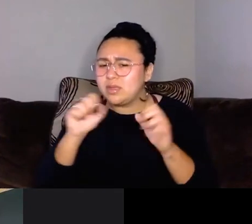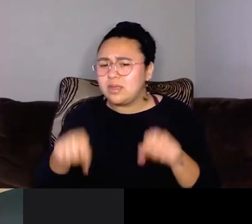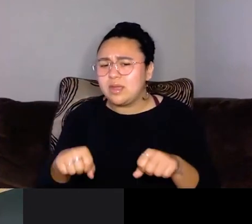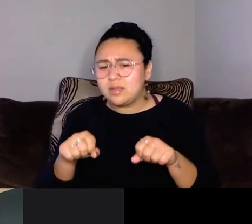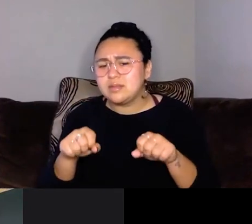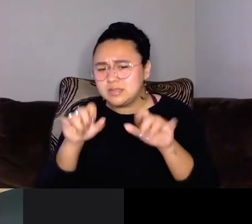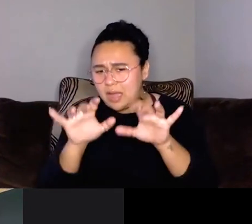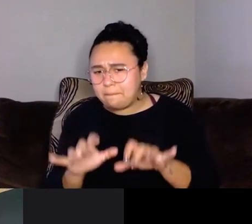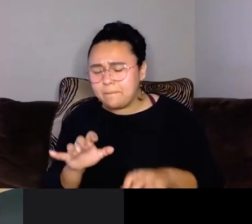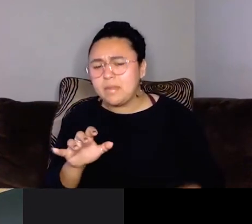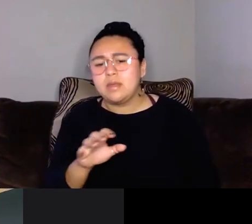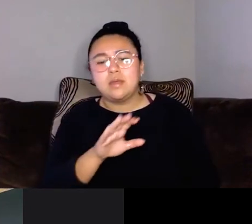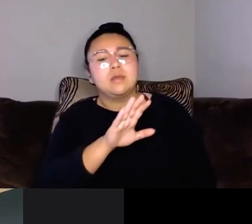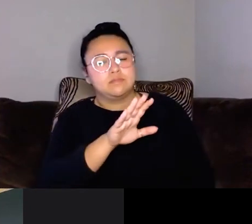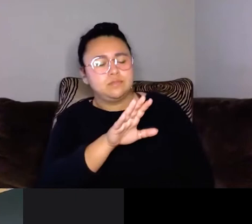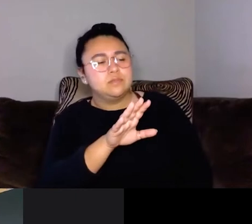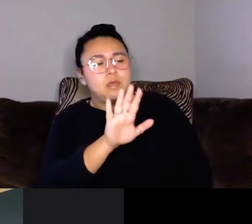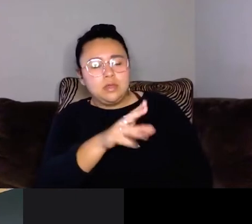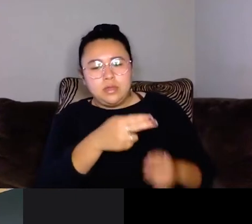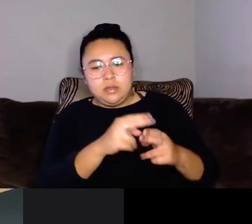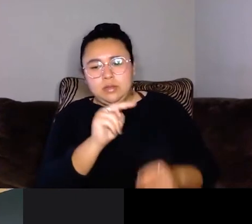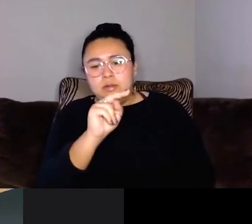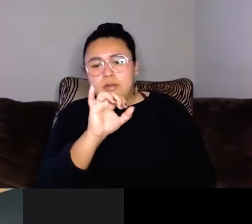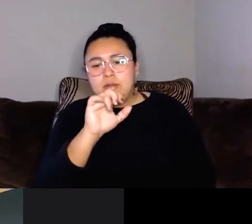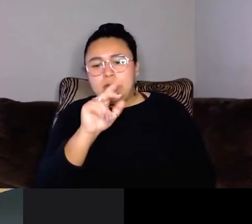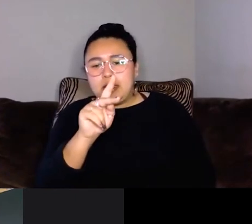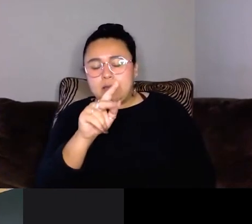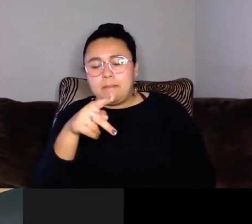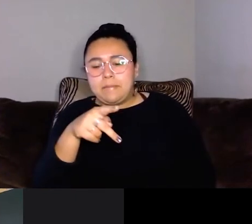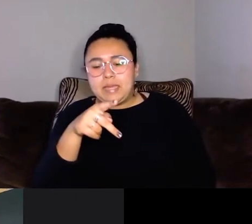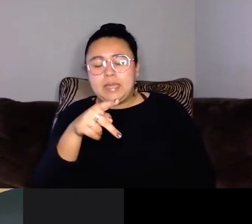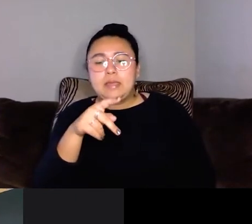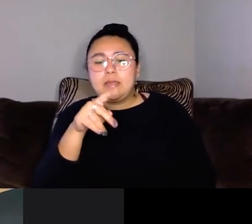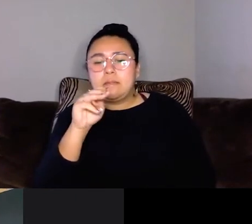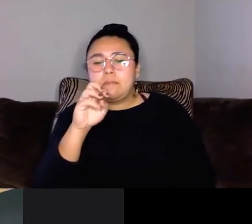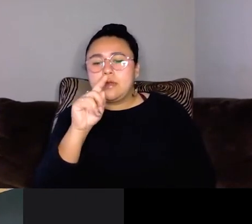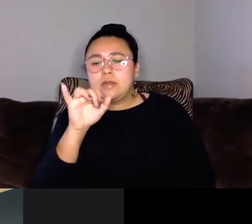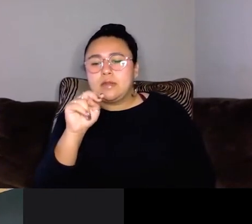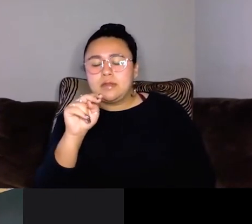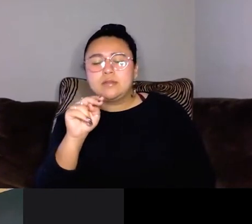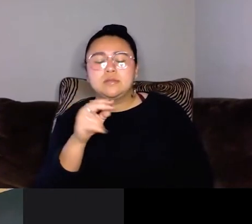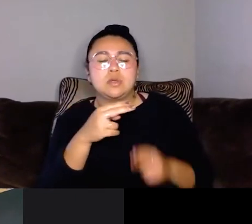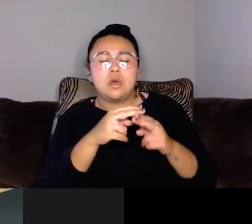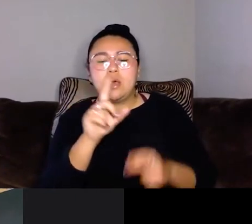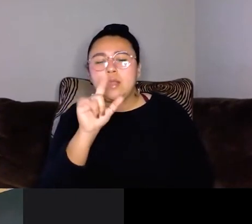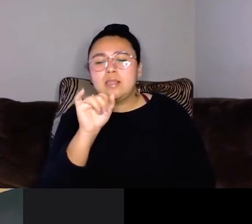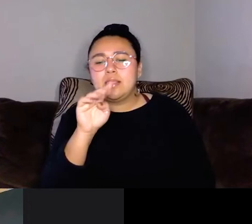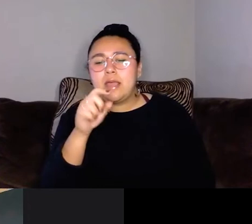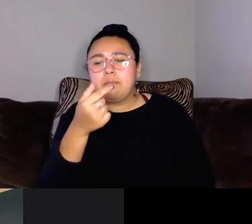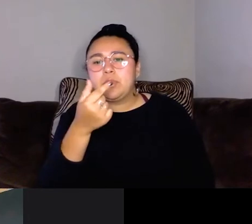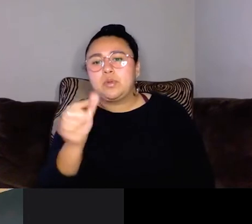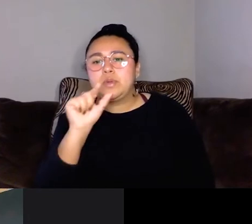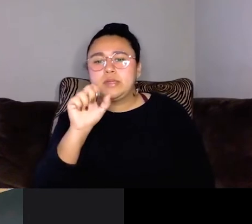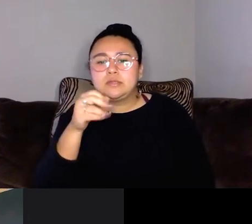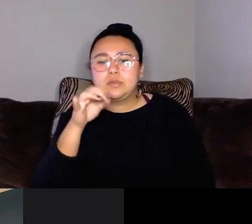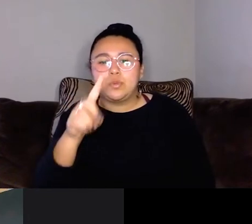his name is Nick P. Martin. He goes by Lime Green Squid and his art is amazing.